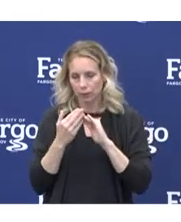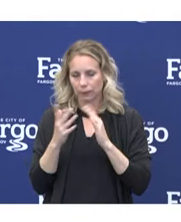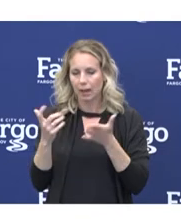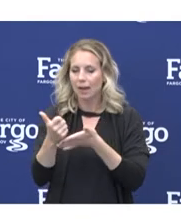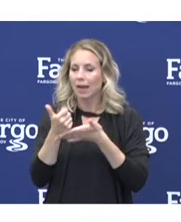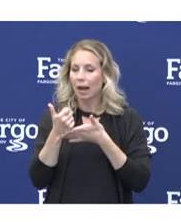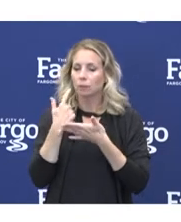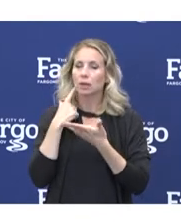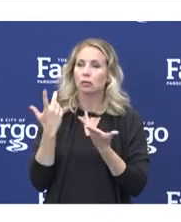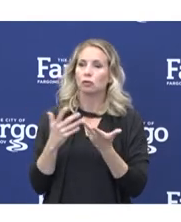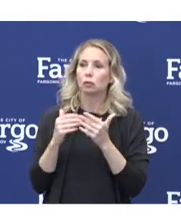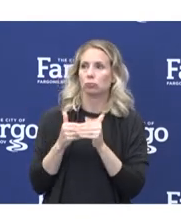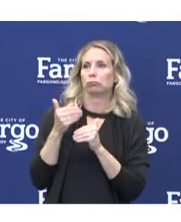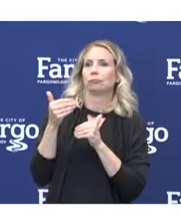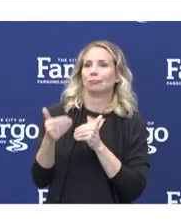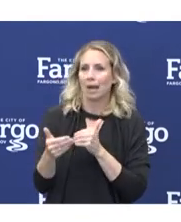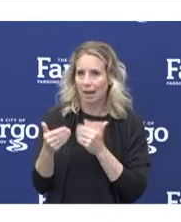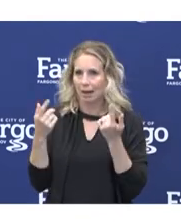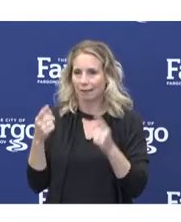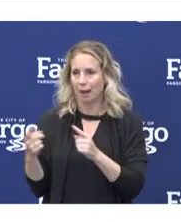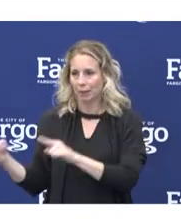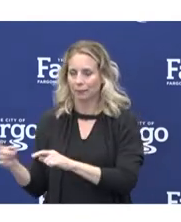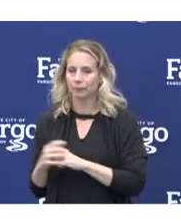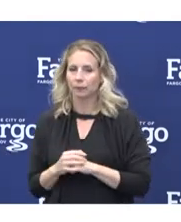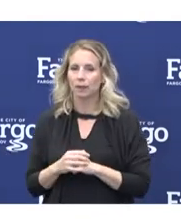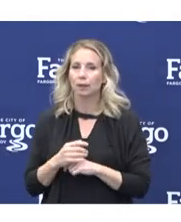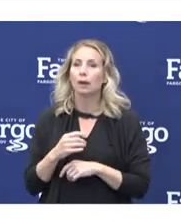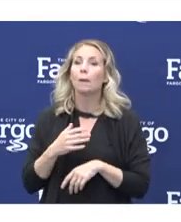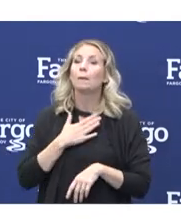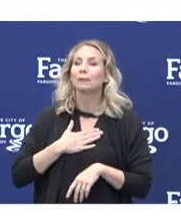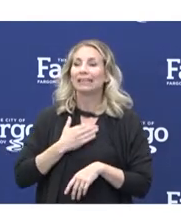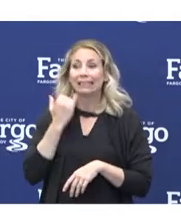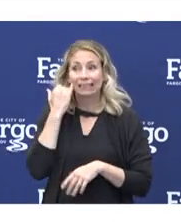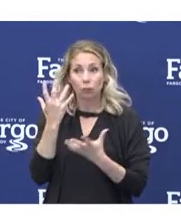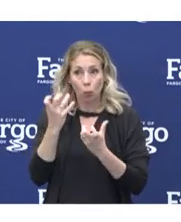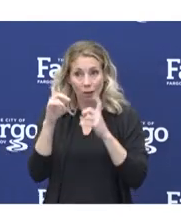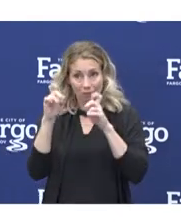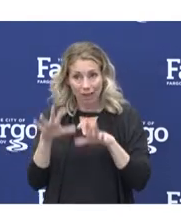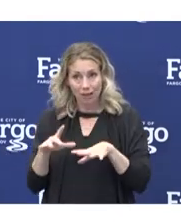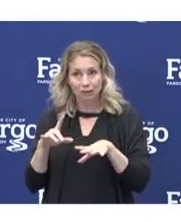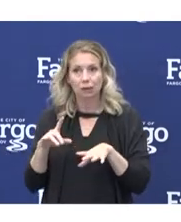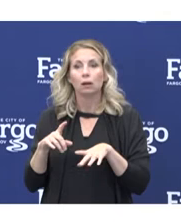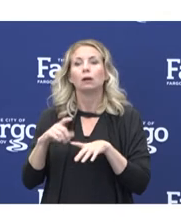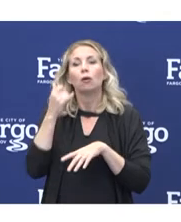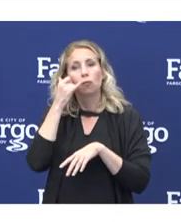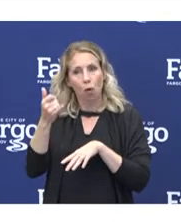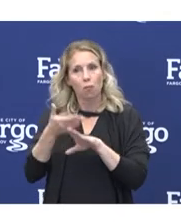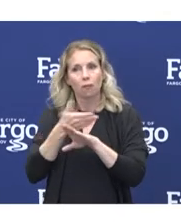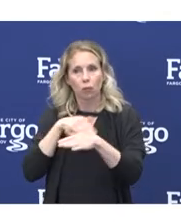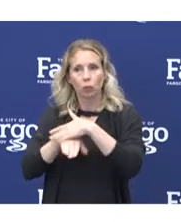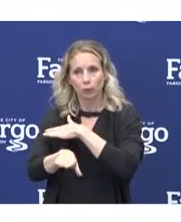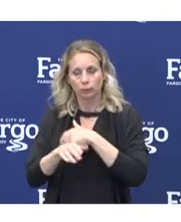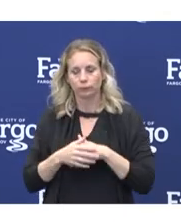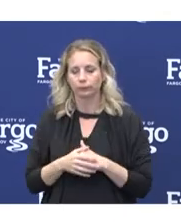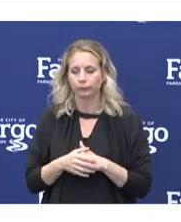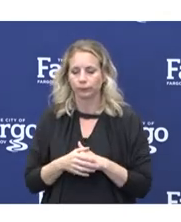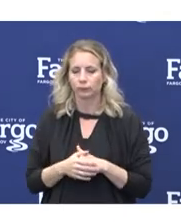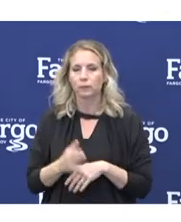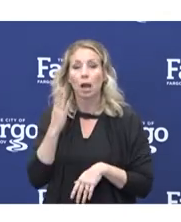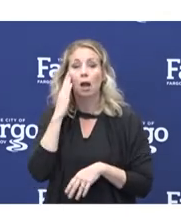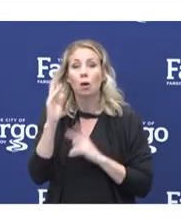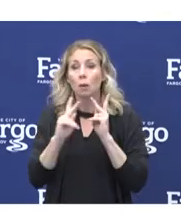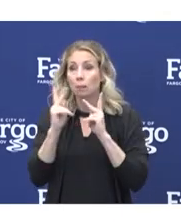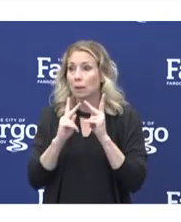get ahead of that. Please call ahead if you want to be tested. I know that people have been embracing social distancing, and I see that in the